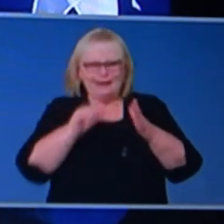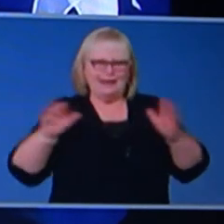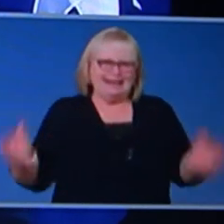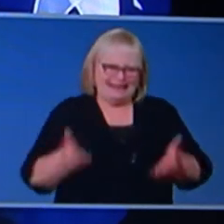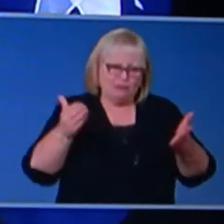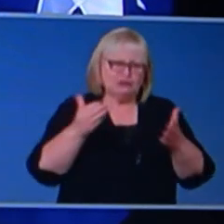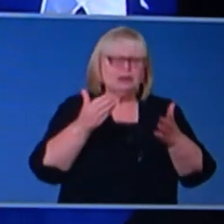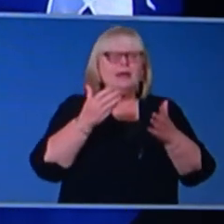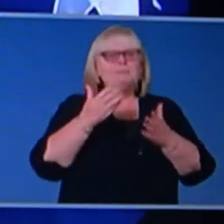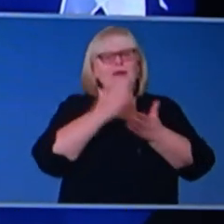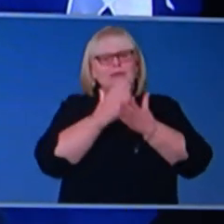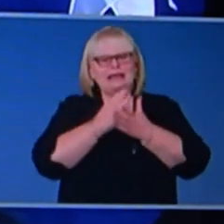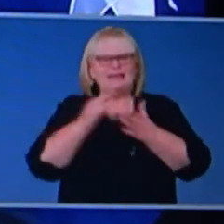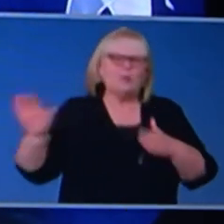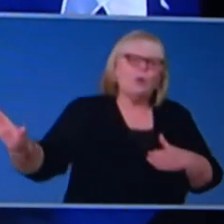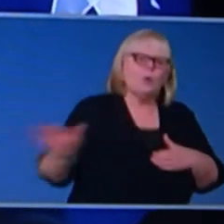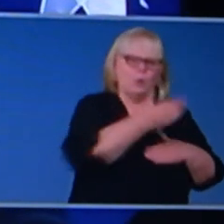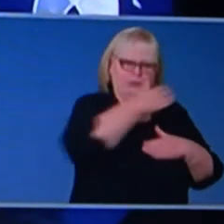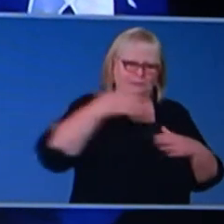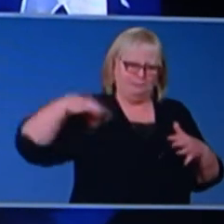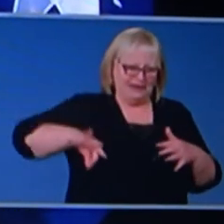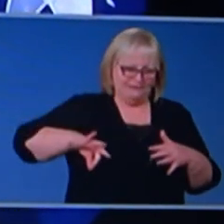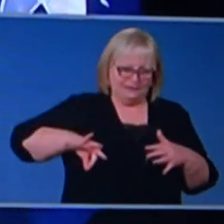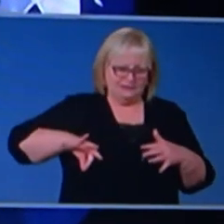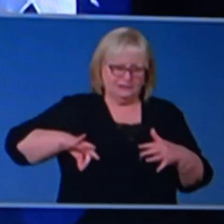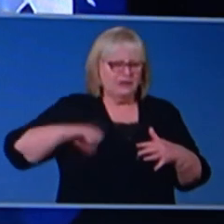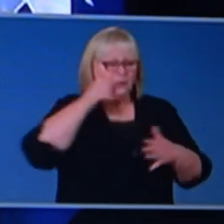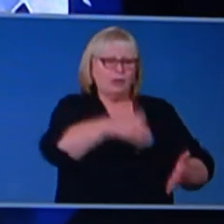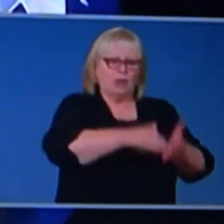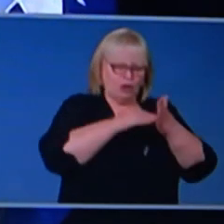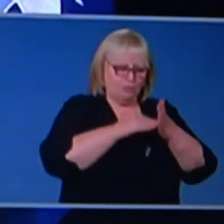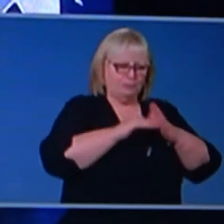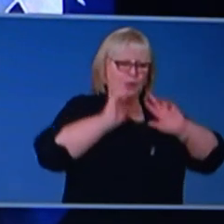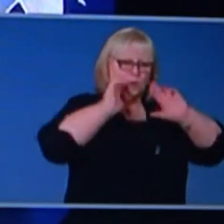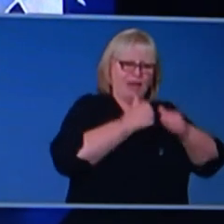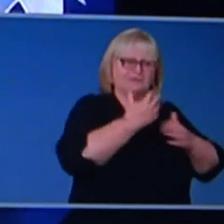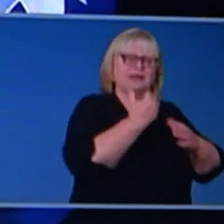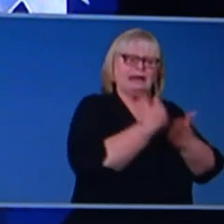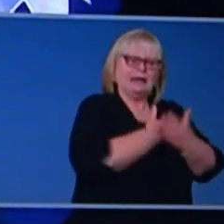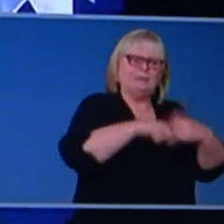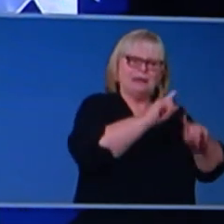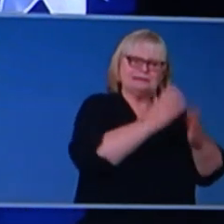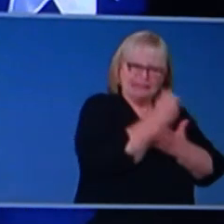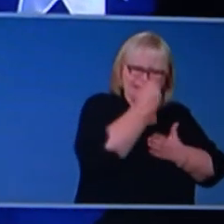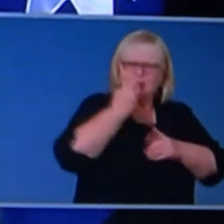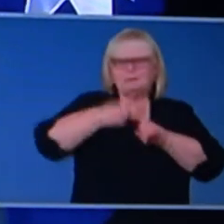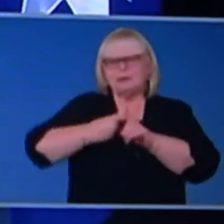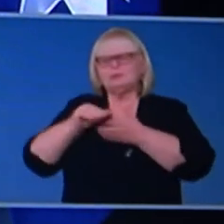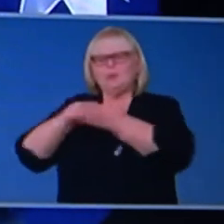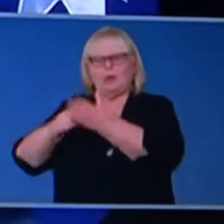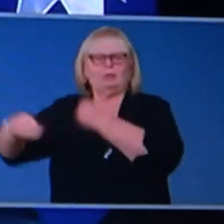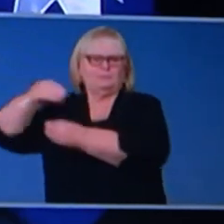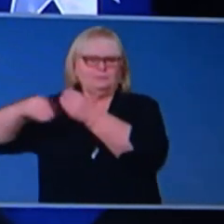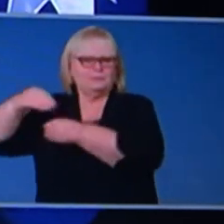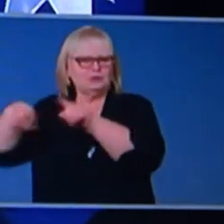national public health interest. And, but I've got to say, in the national economic interest, the protections are there, they're in place, uh, they've been reviewed,